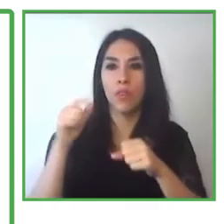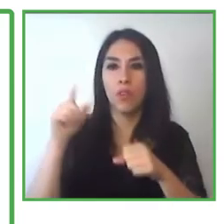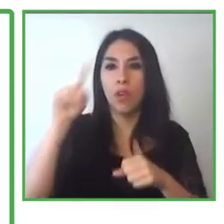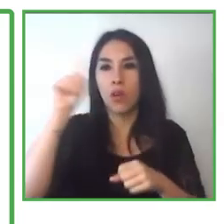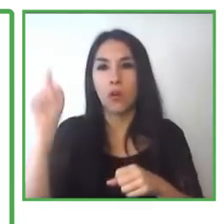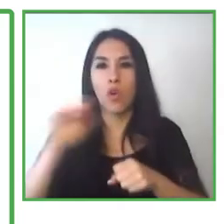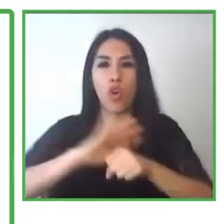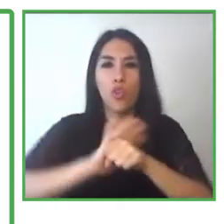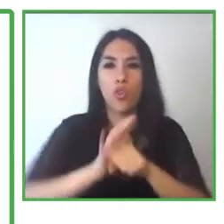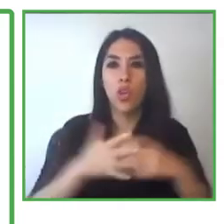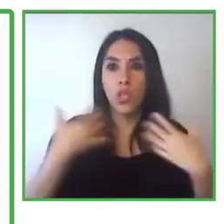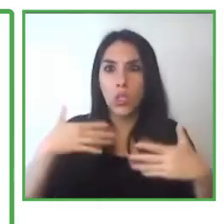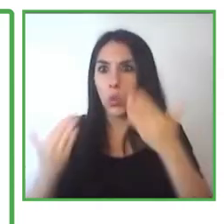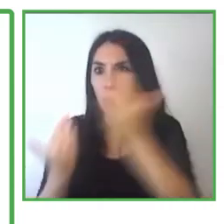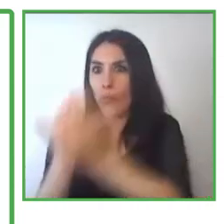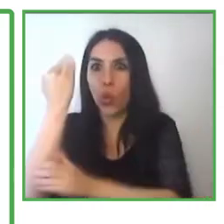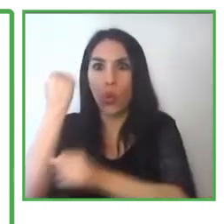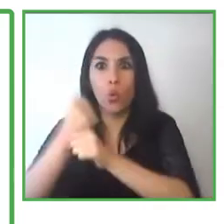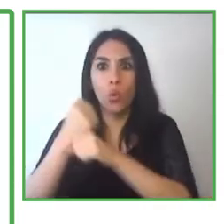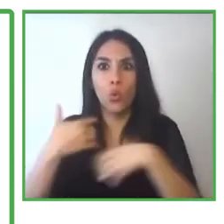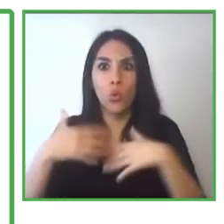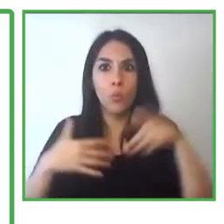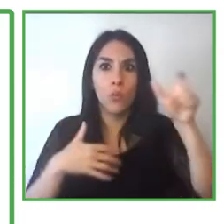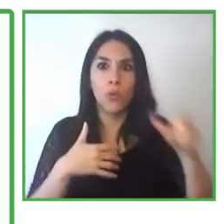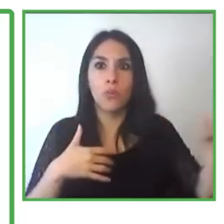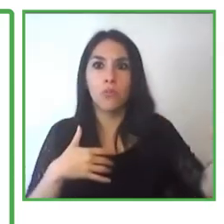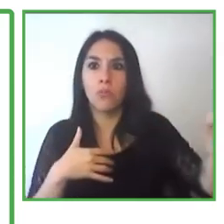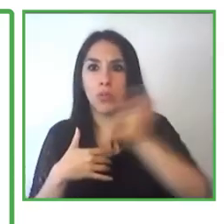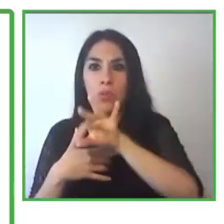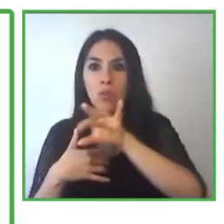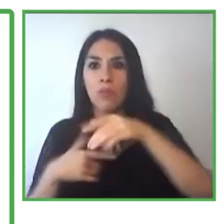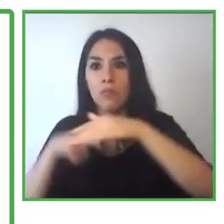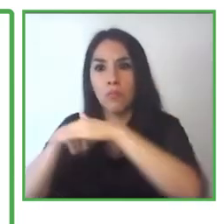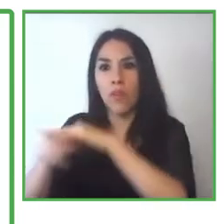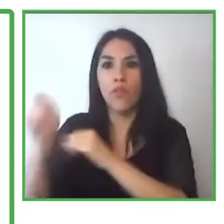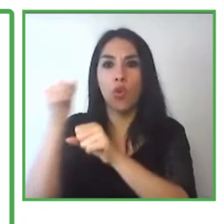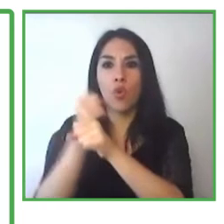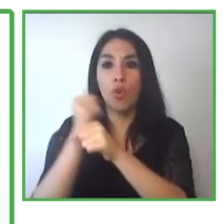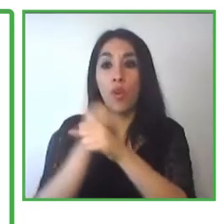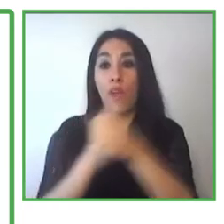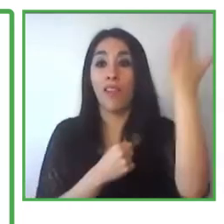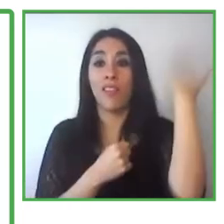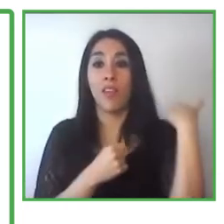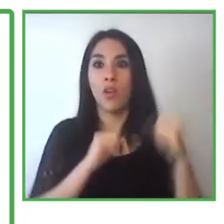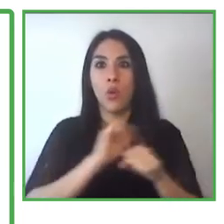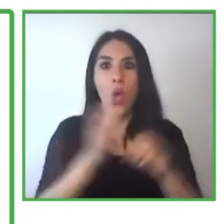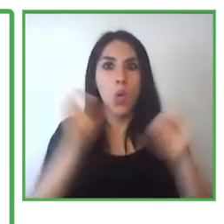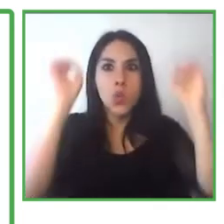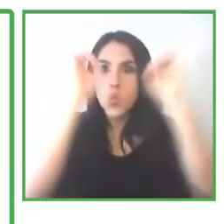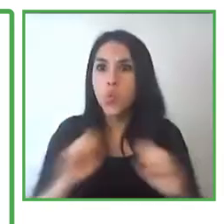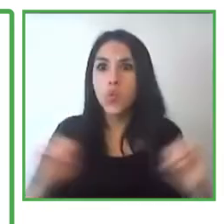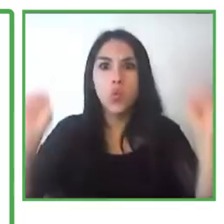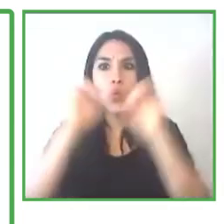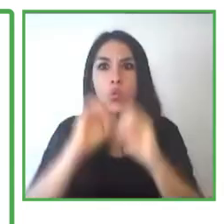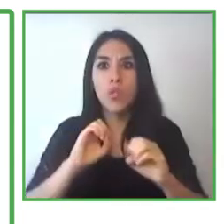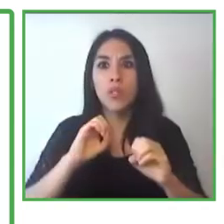that generated work inclusion that maybe before it was non-existent.